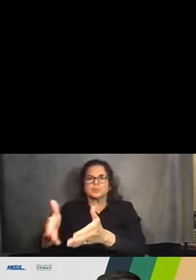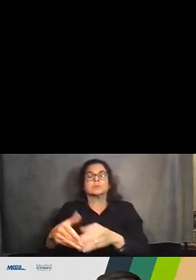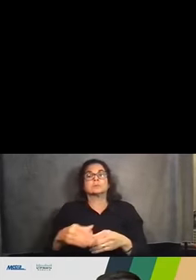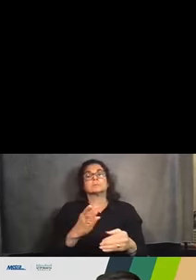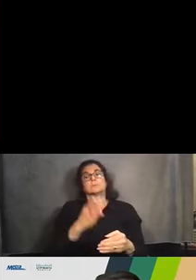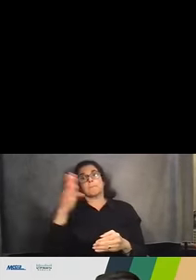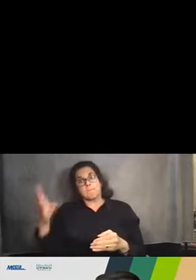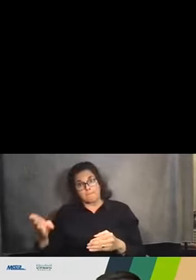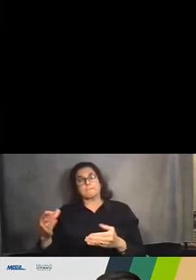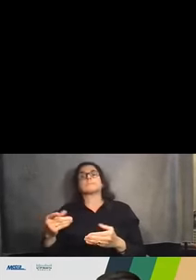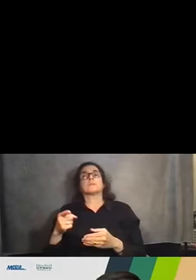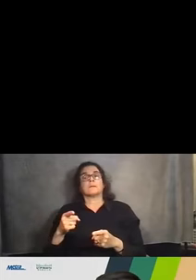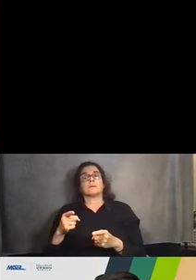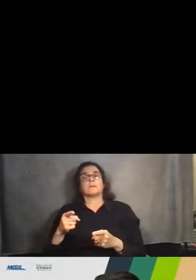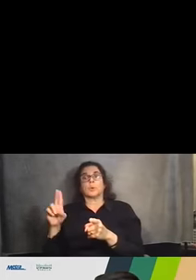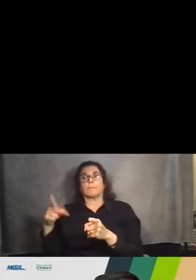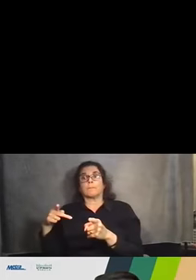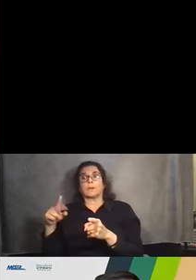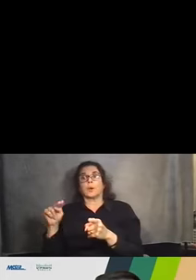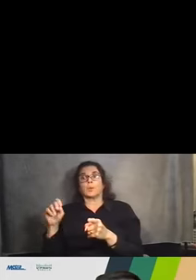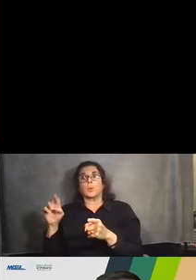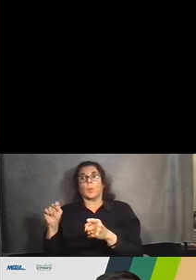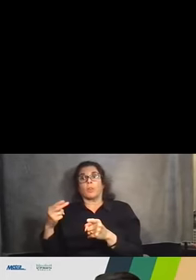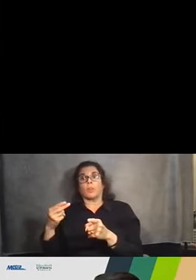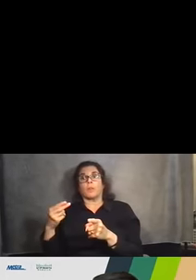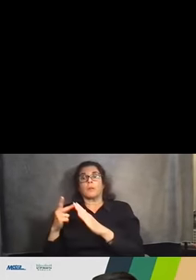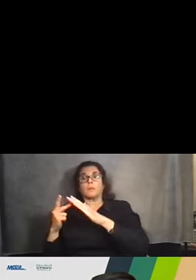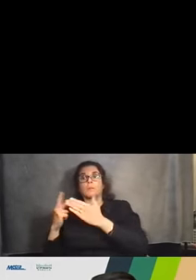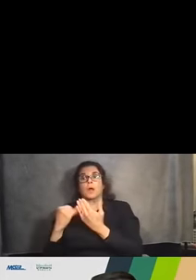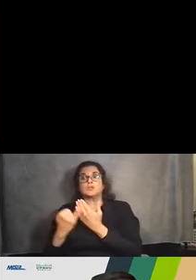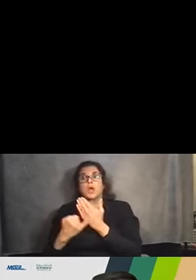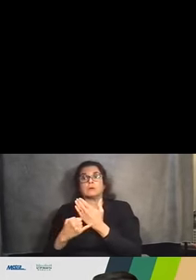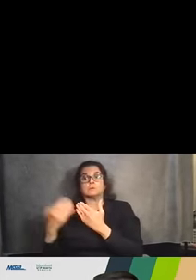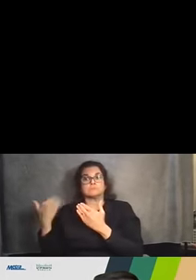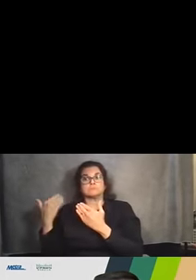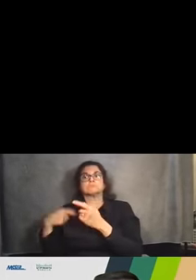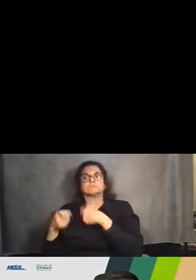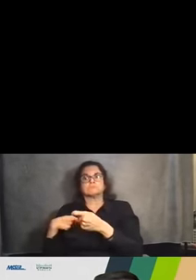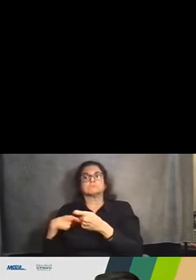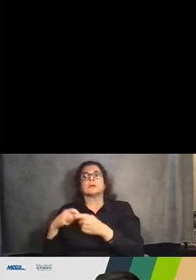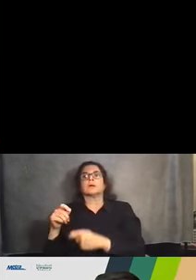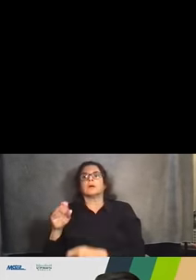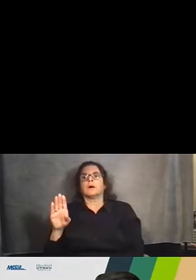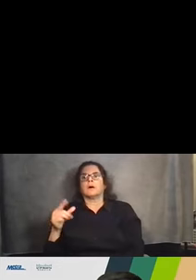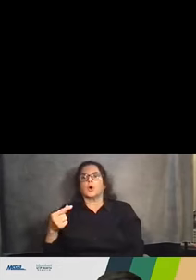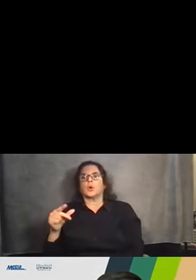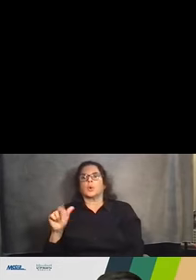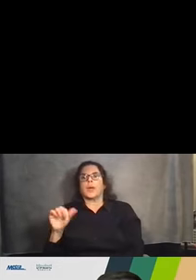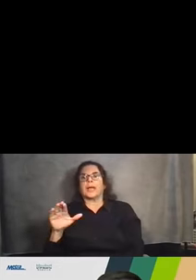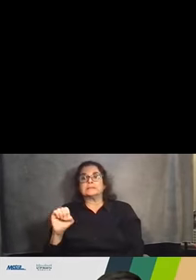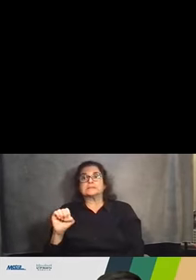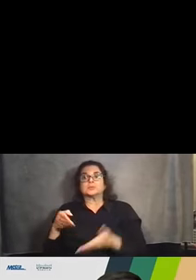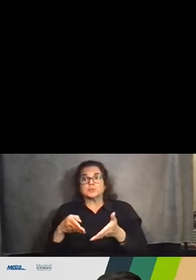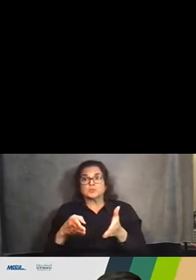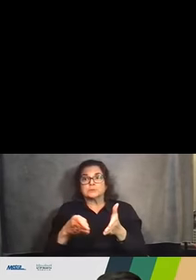North project previously completed between Grace and Balmoral. You can see this bridge is a modern infrastructure